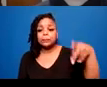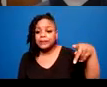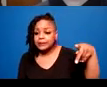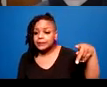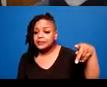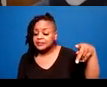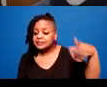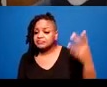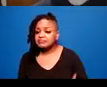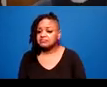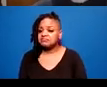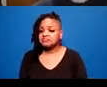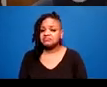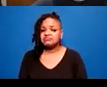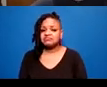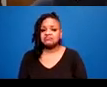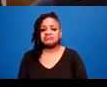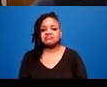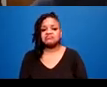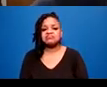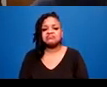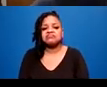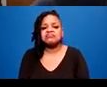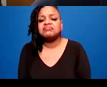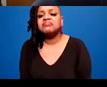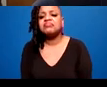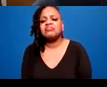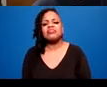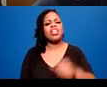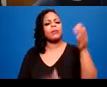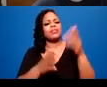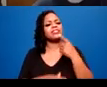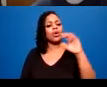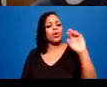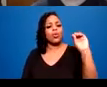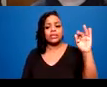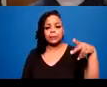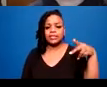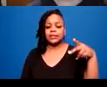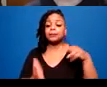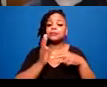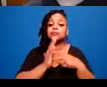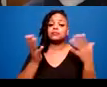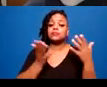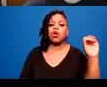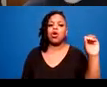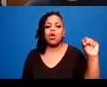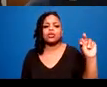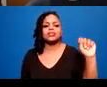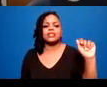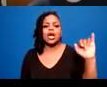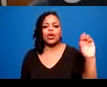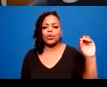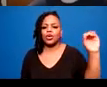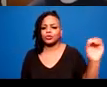Ontario health care is what that stands for. Linnea wrote service industry